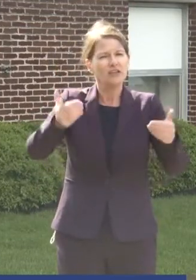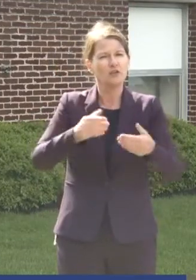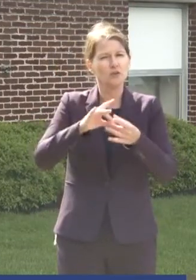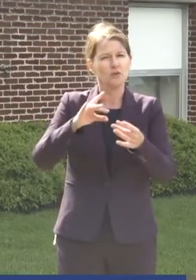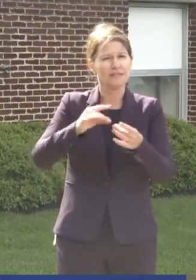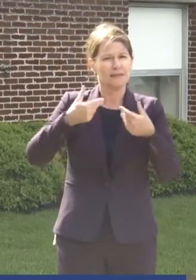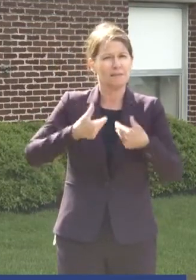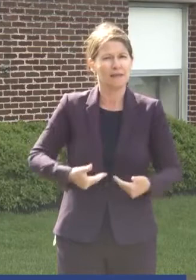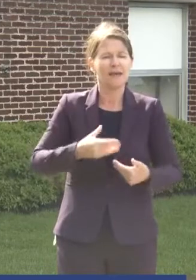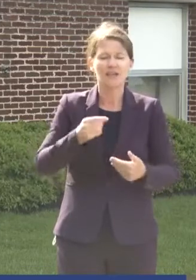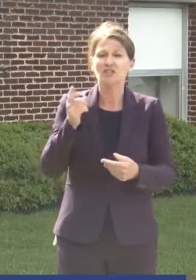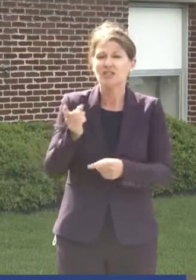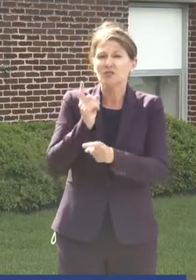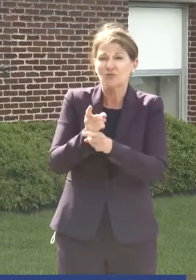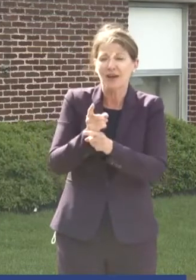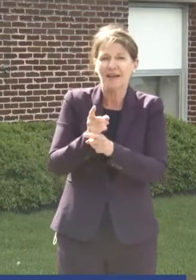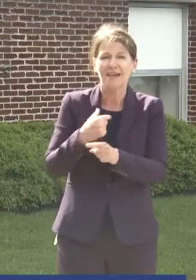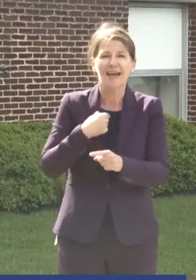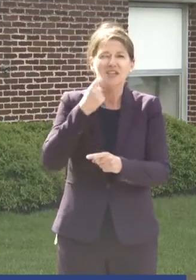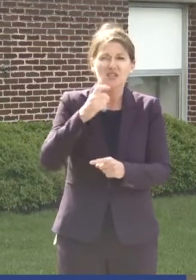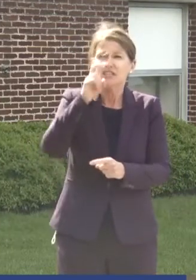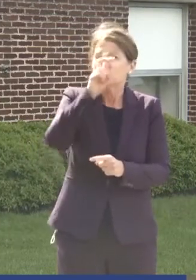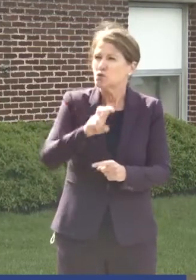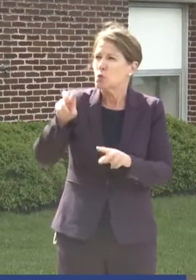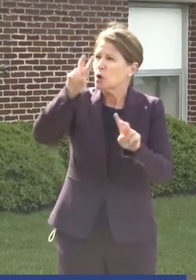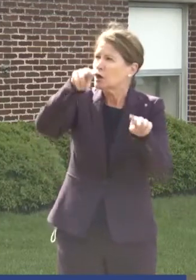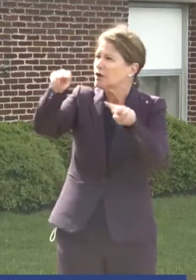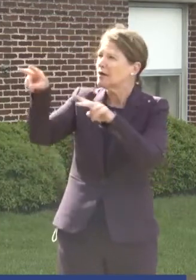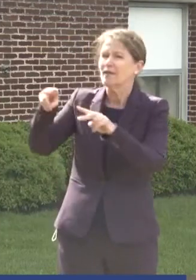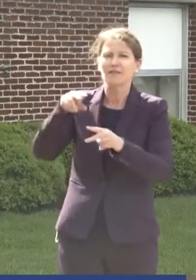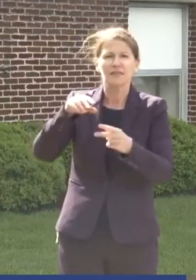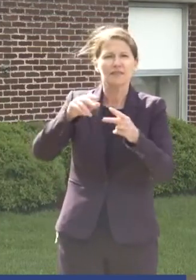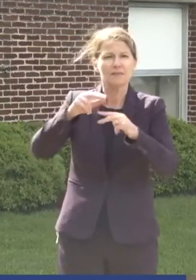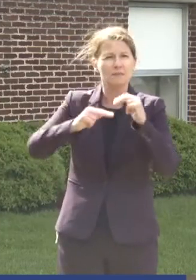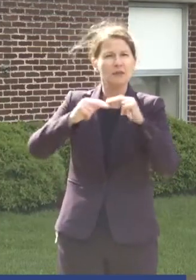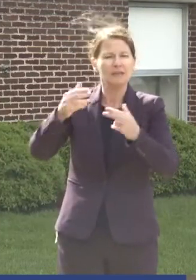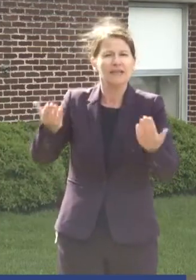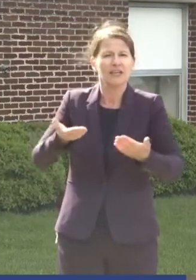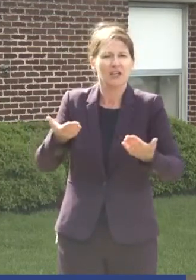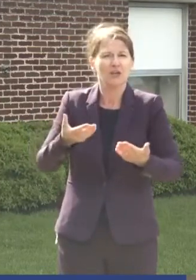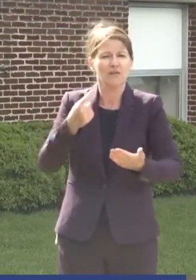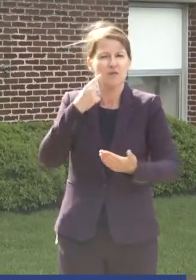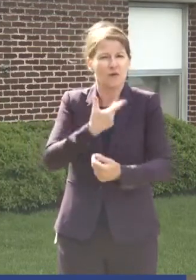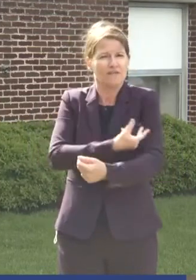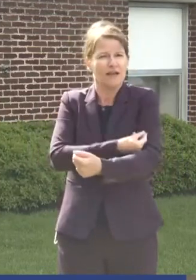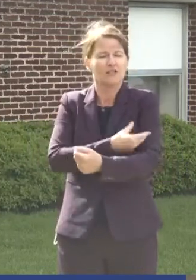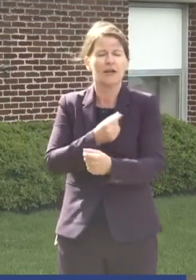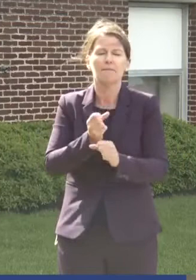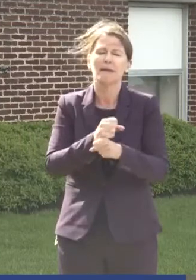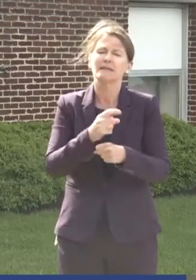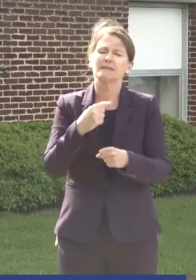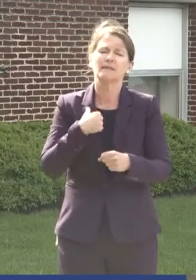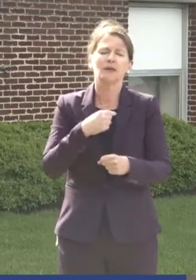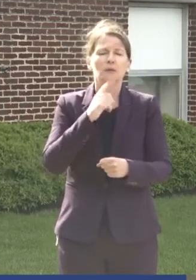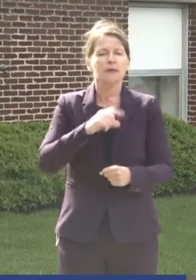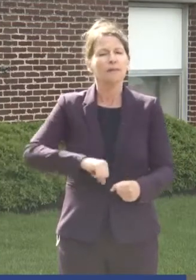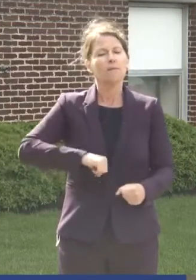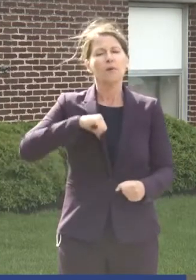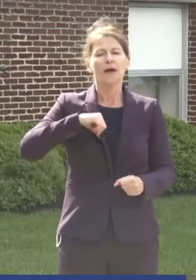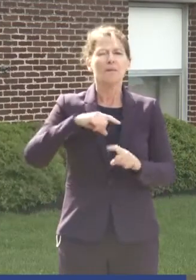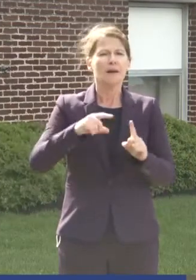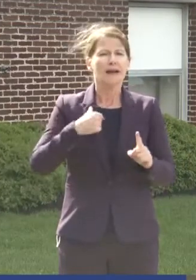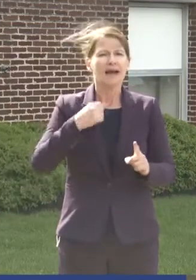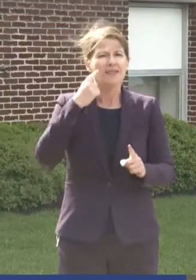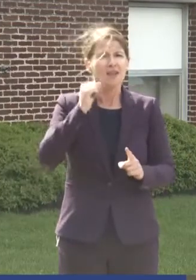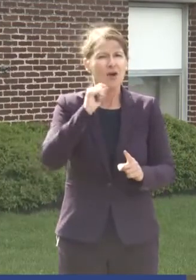And she's right. I just toured the facility here and it makes me really proud. But I think